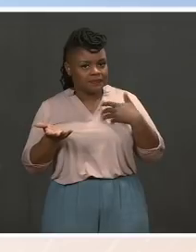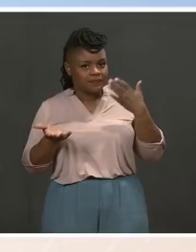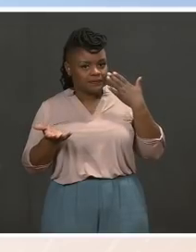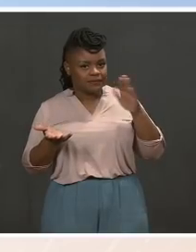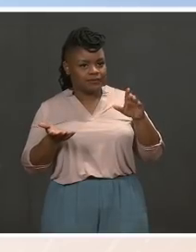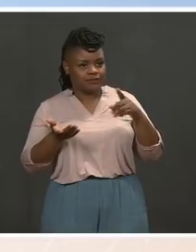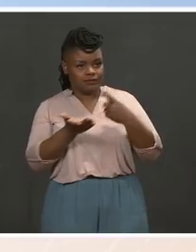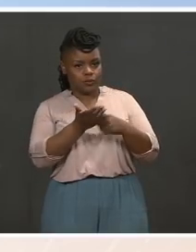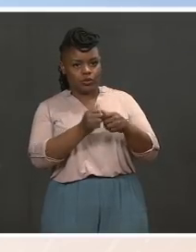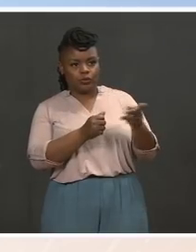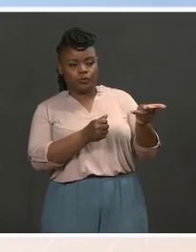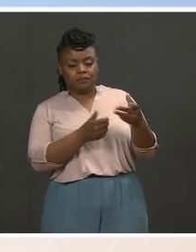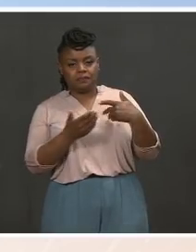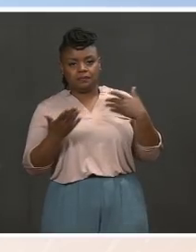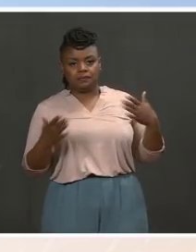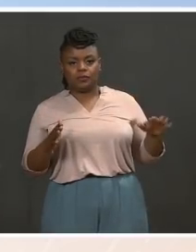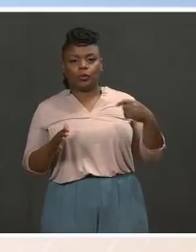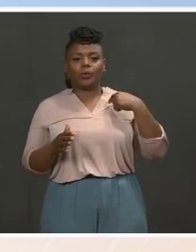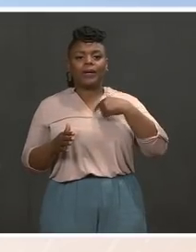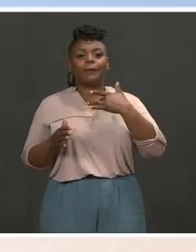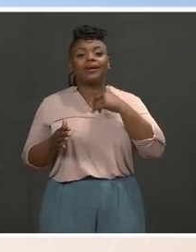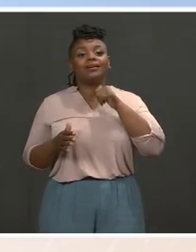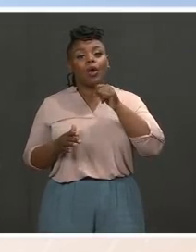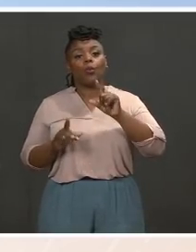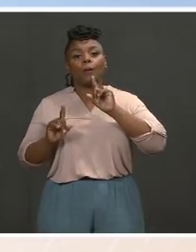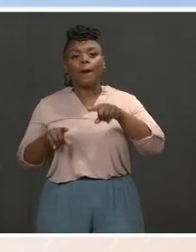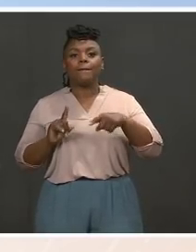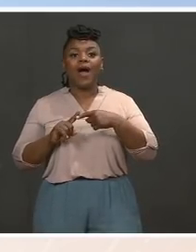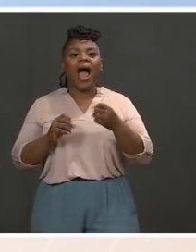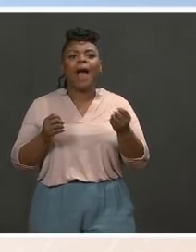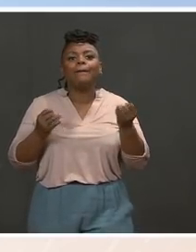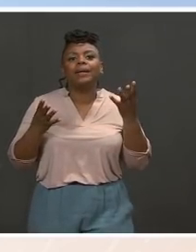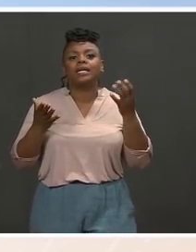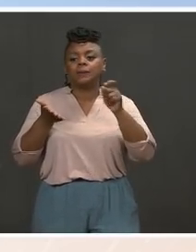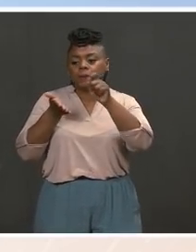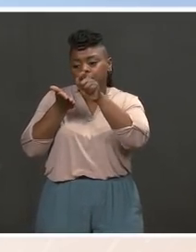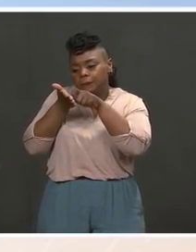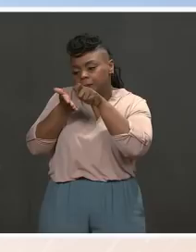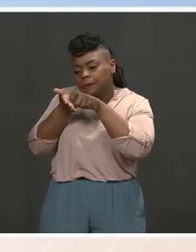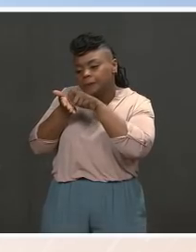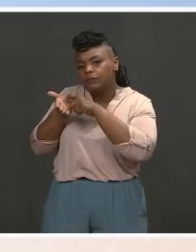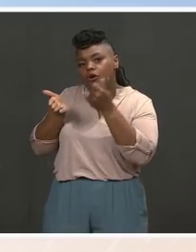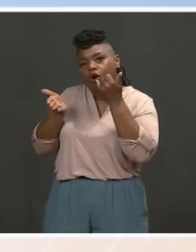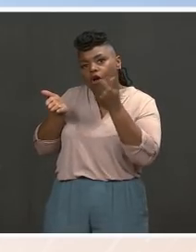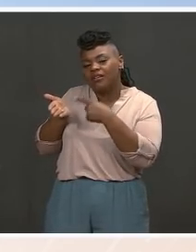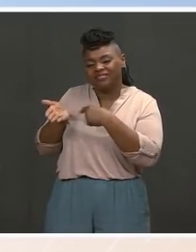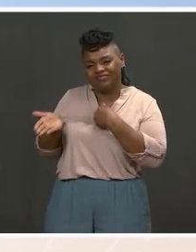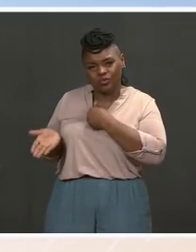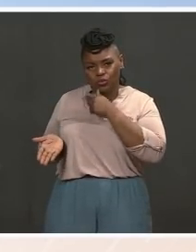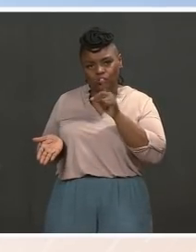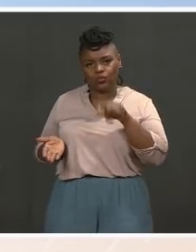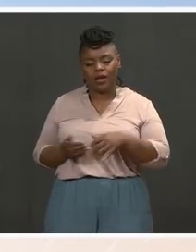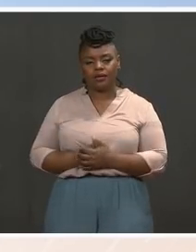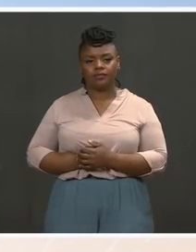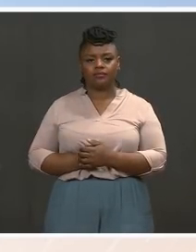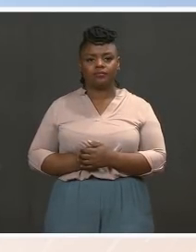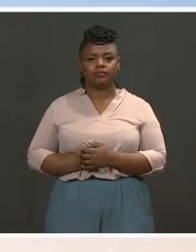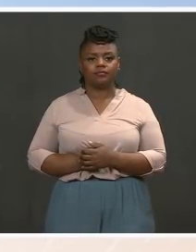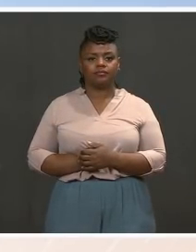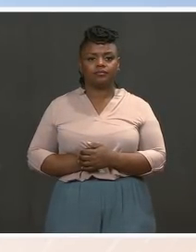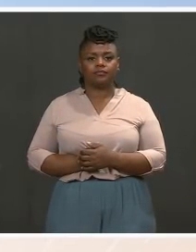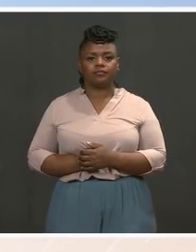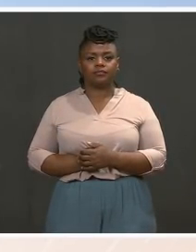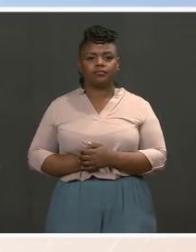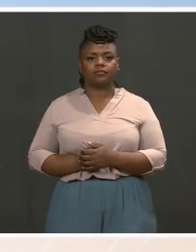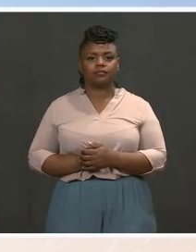doing, as you know. So I don't have more to read out for you. the President's definition of bipartisanship changed since he arrived in office on January